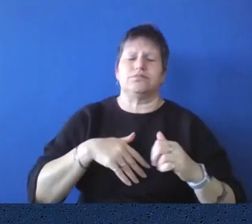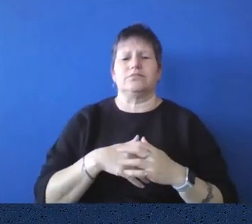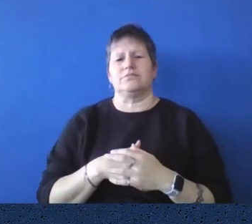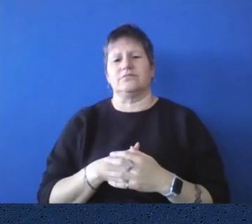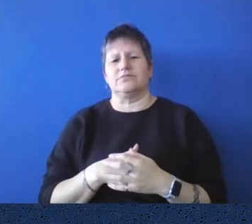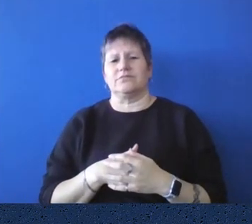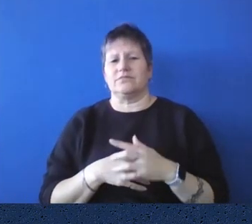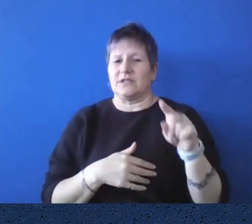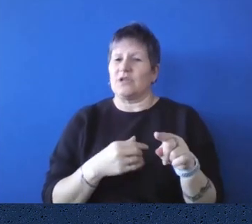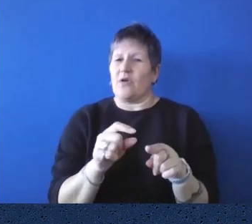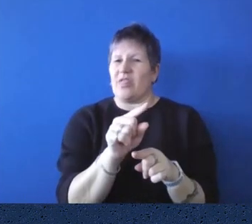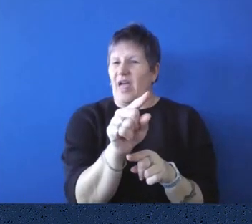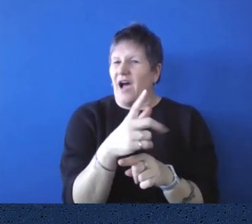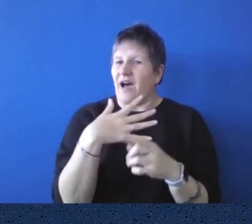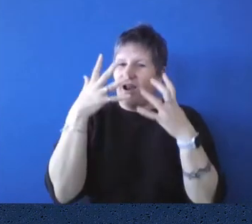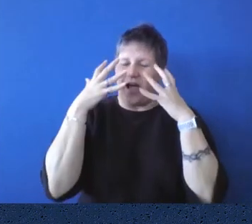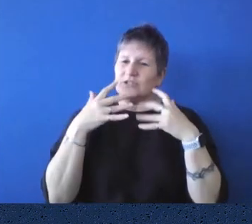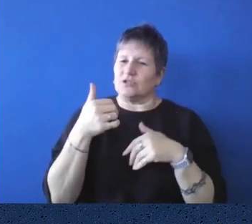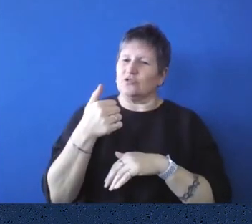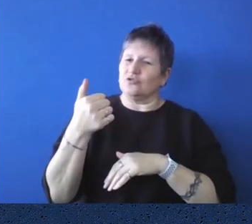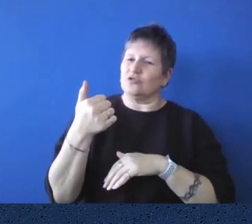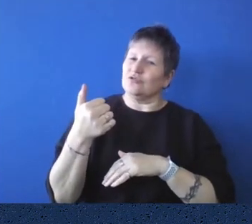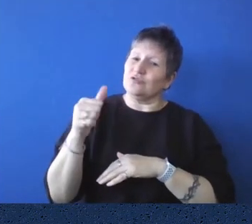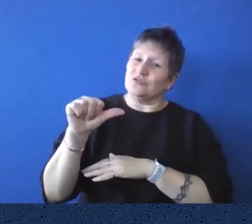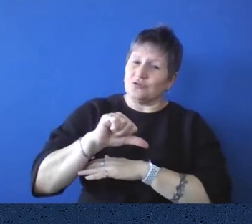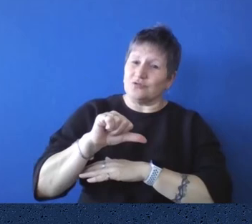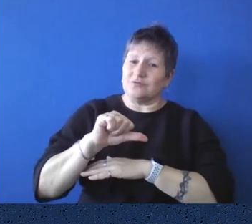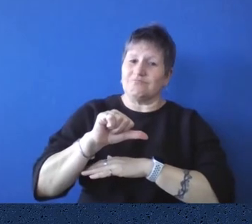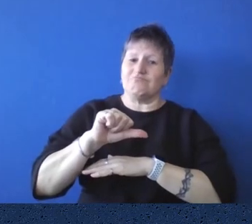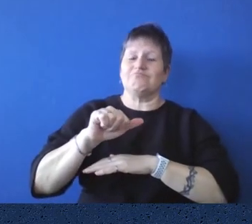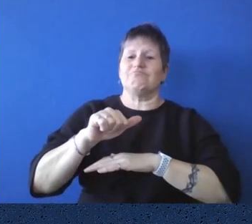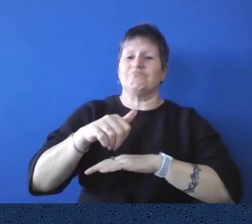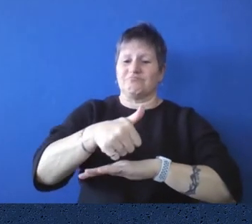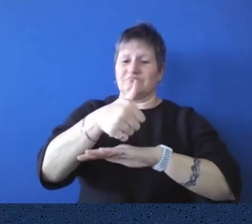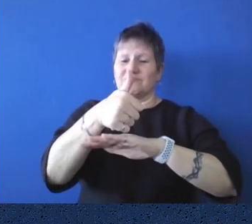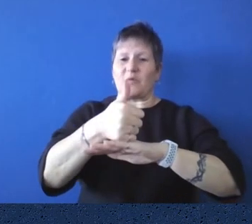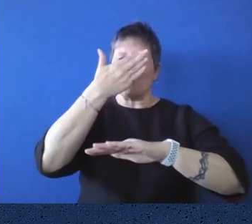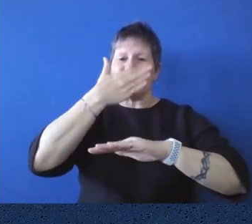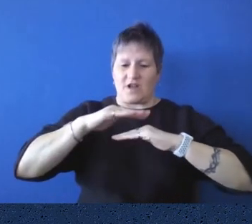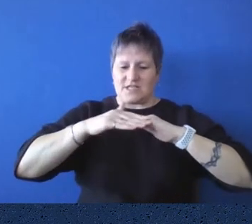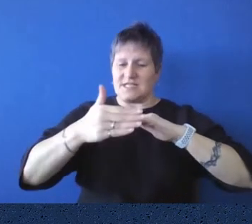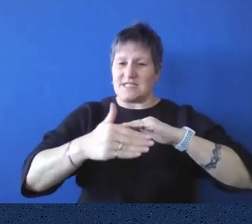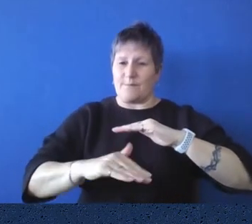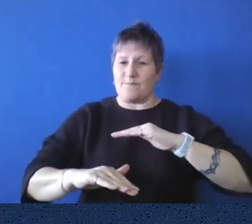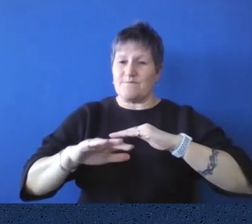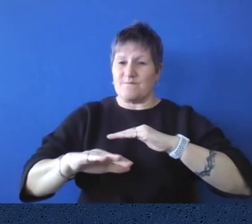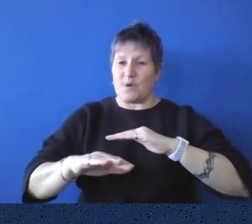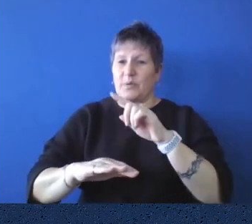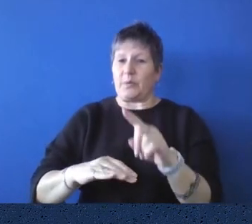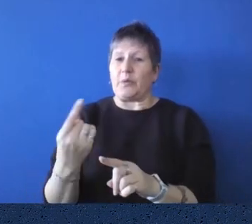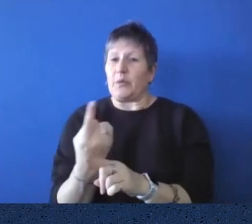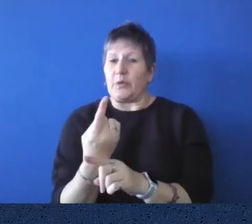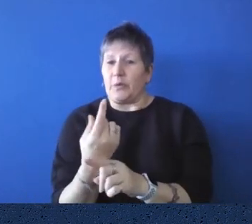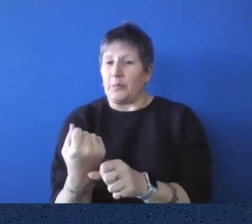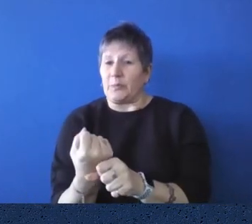were to be at the front steps, um, was, uh, was chosen by Peter Kerr. And the artist was, uh, McKennell,